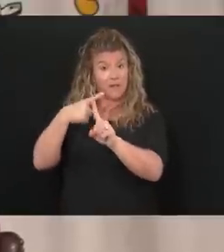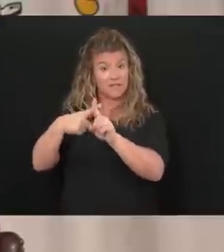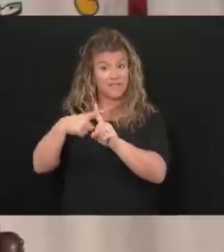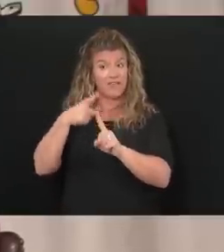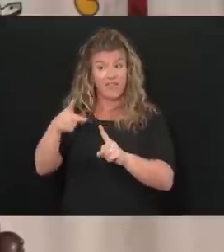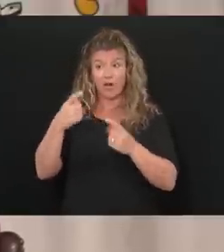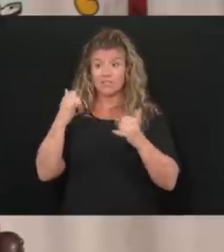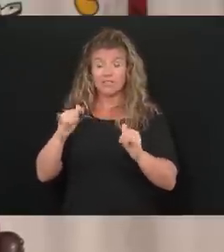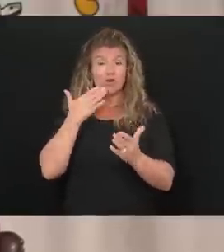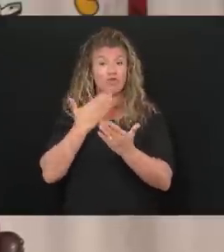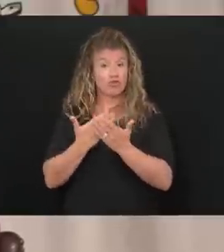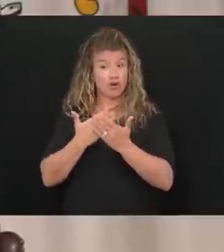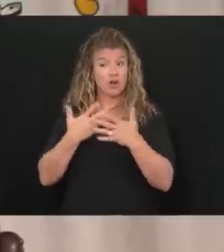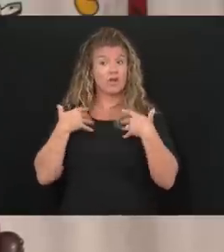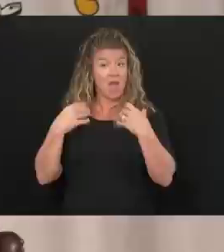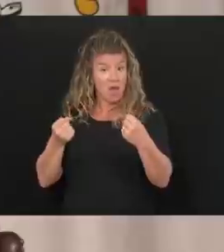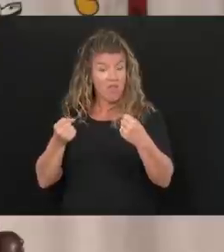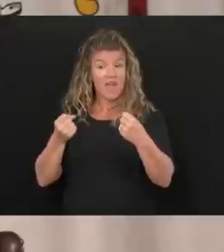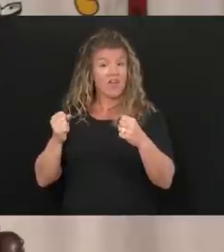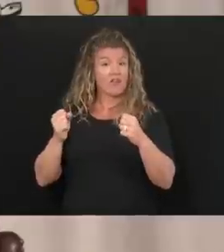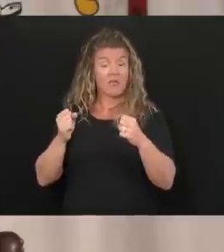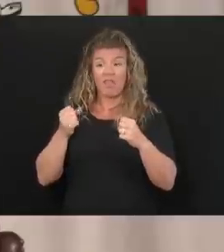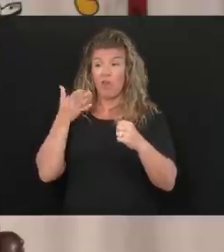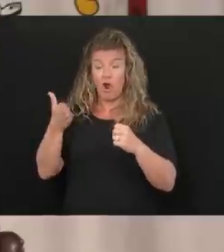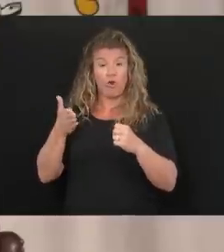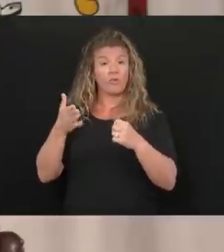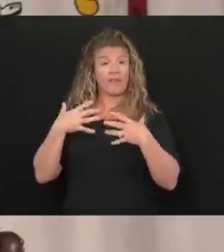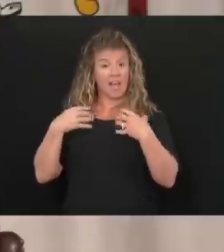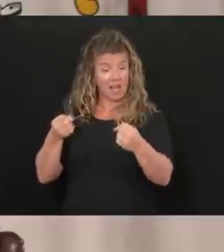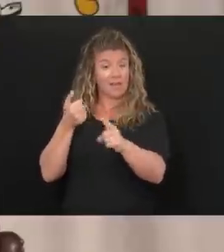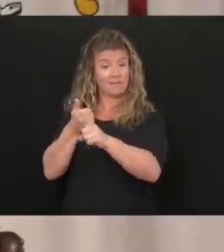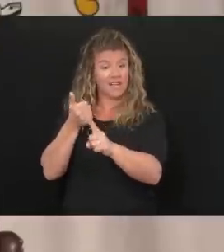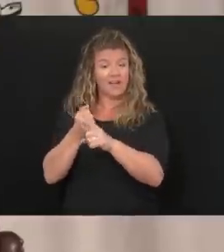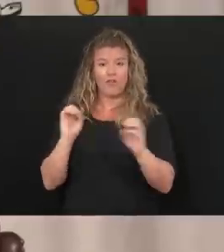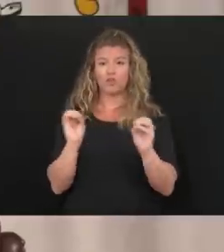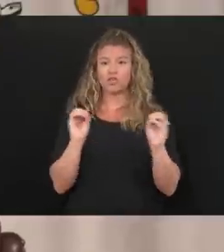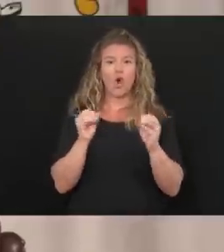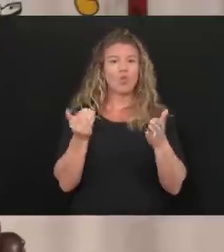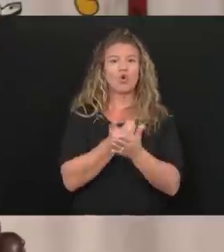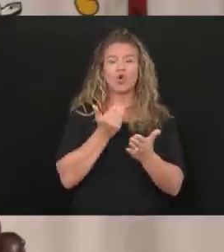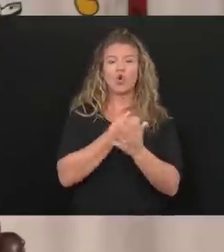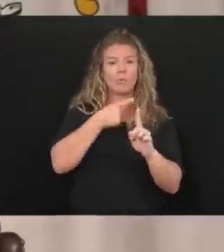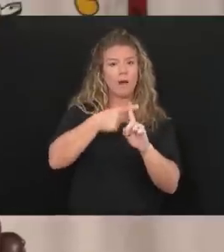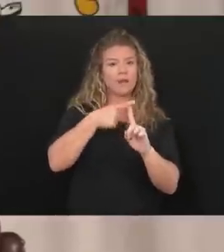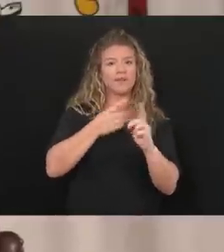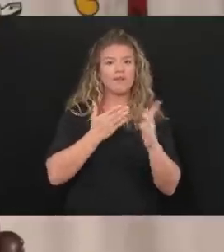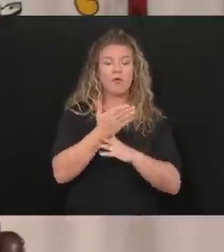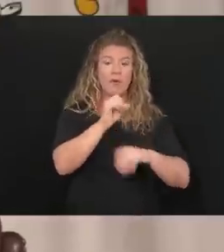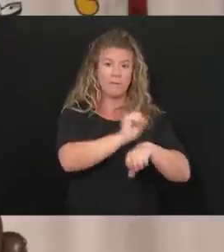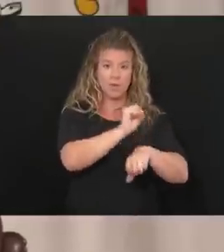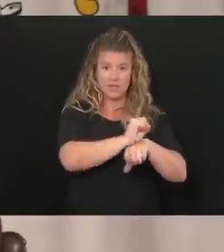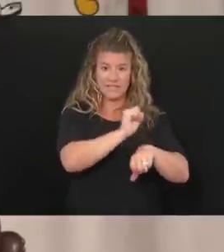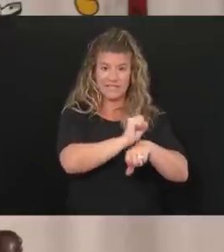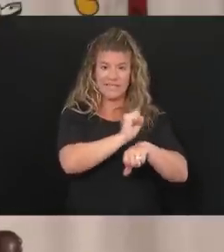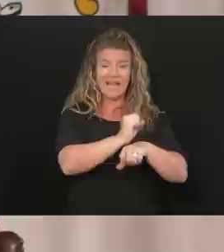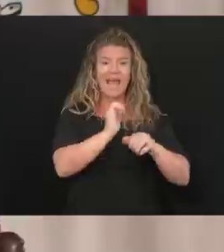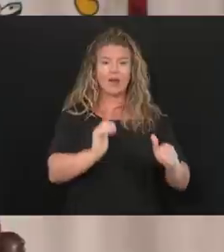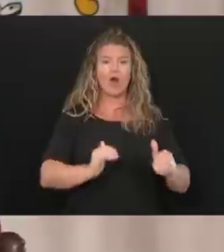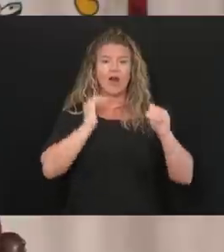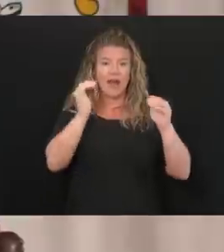There's no new positive cases among the employees, and the enhanced testing